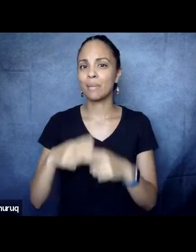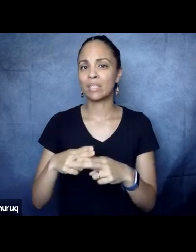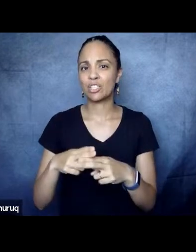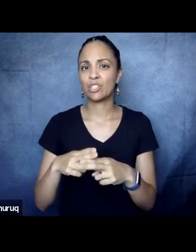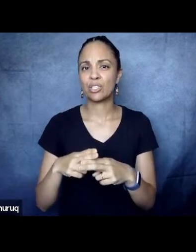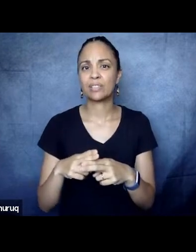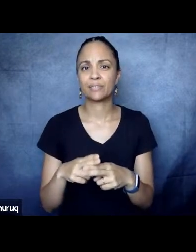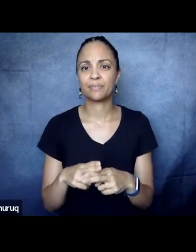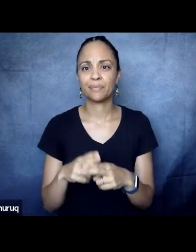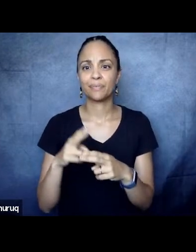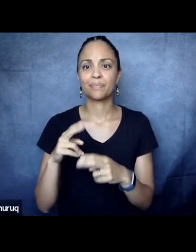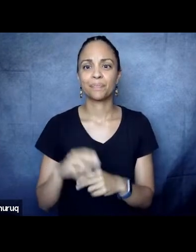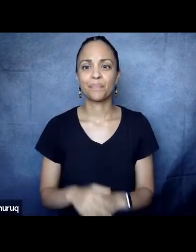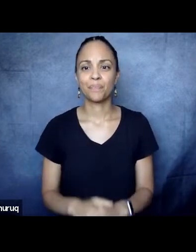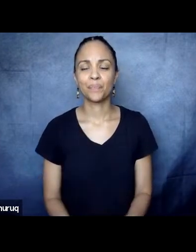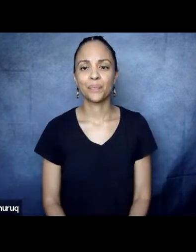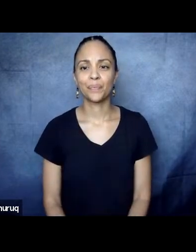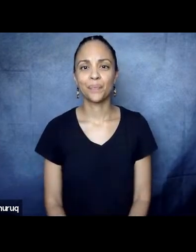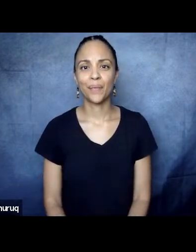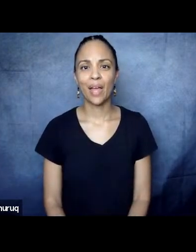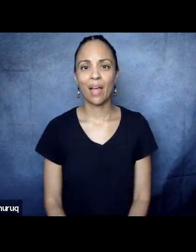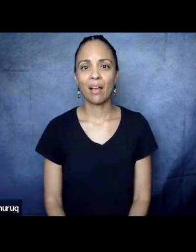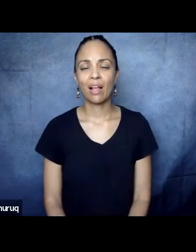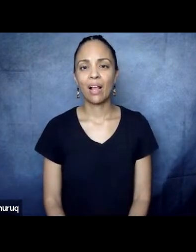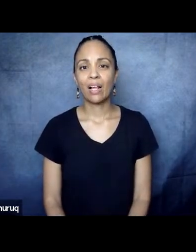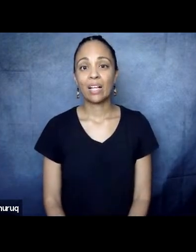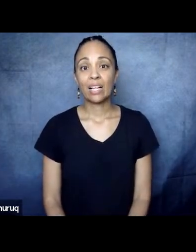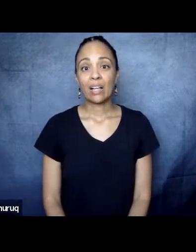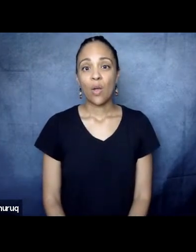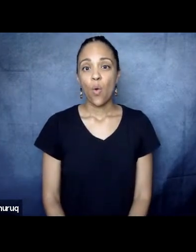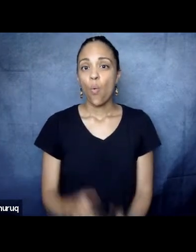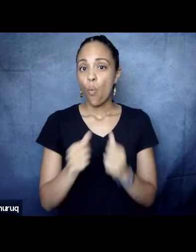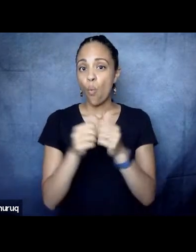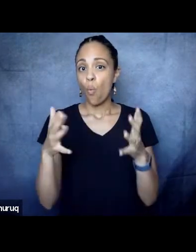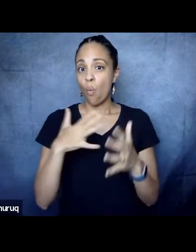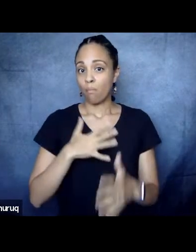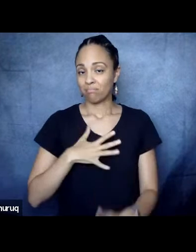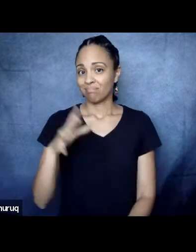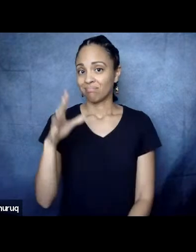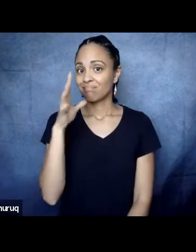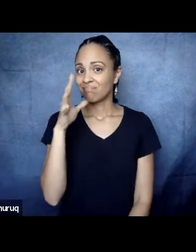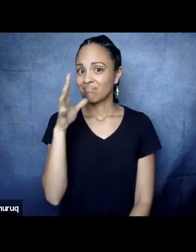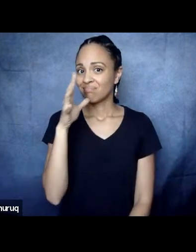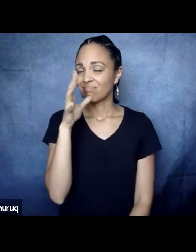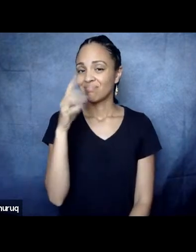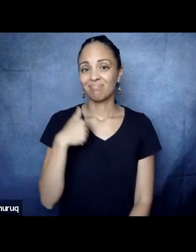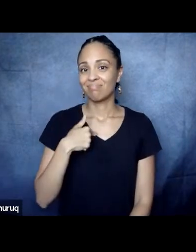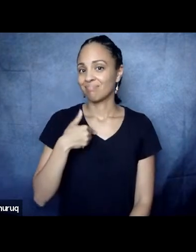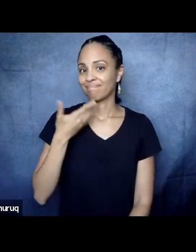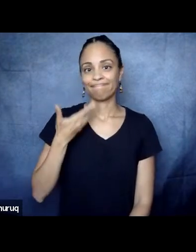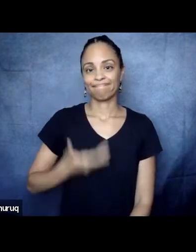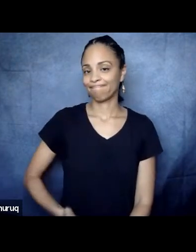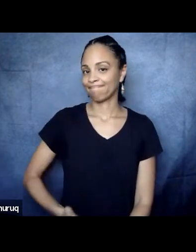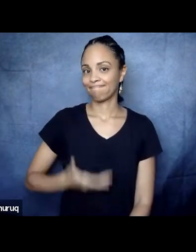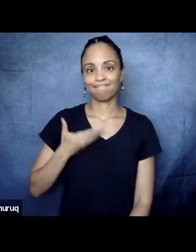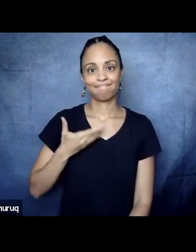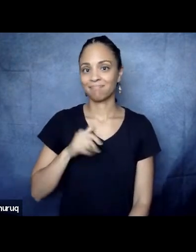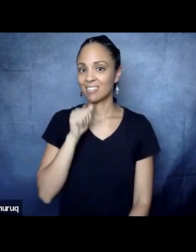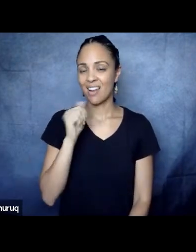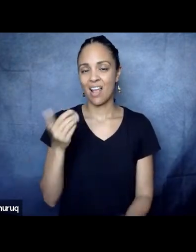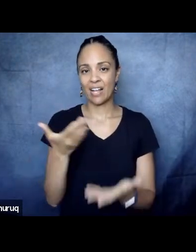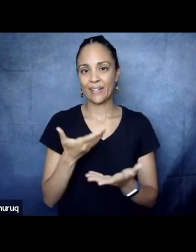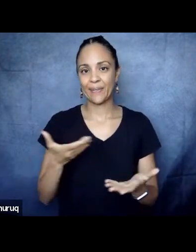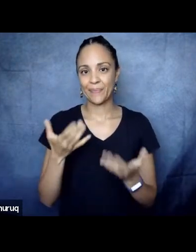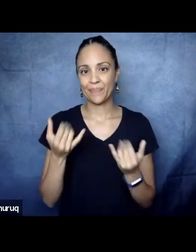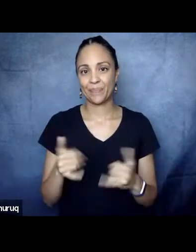homage because I wouldn't be here today if it wasn't for my mother, Jockey Sandra Eugenia Wakamoyo, putting me